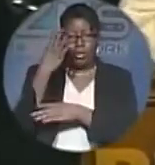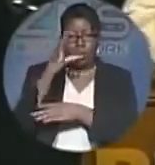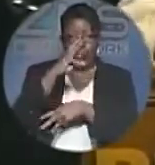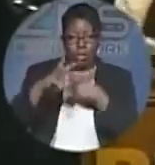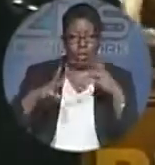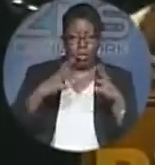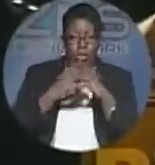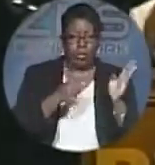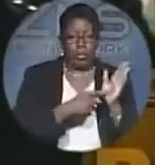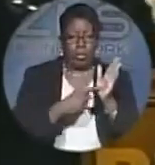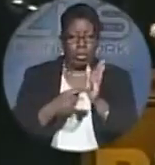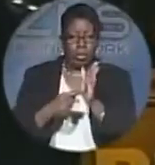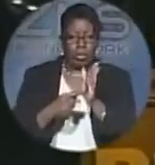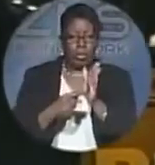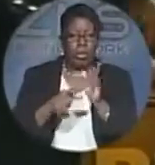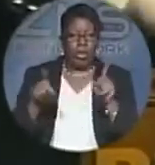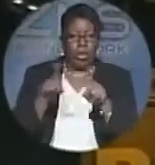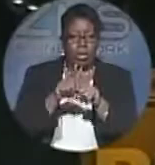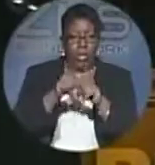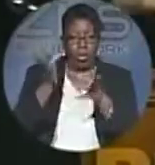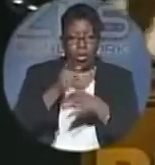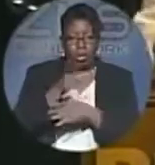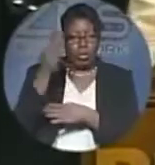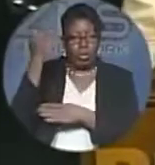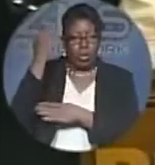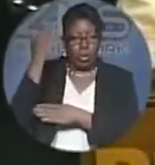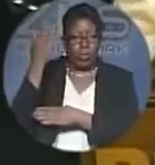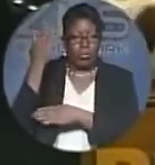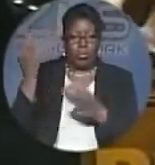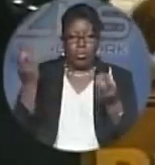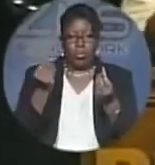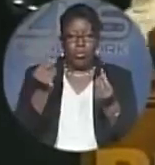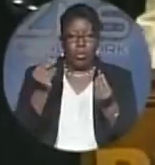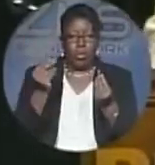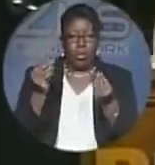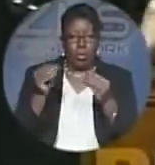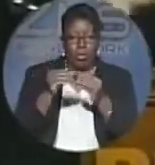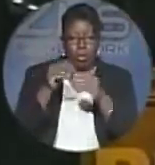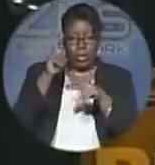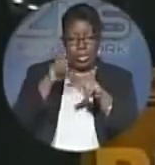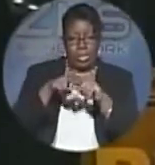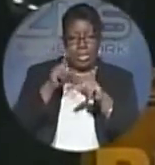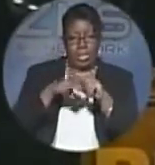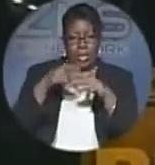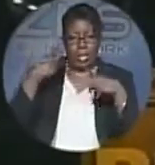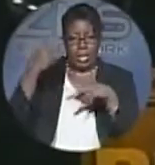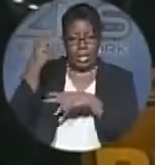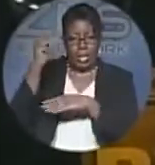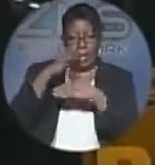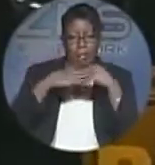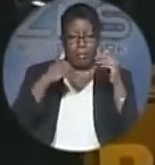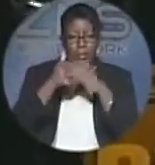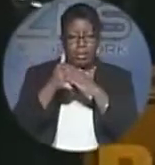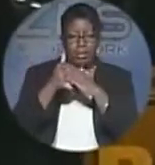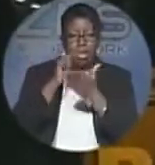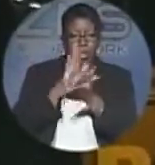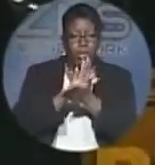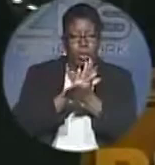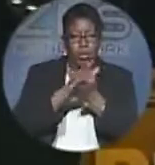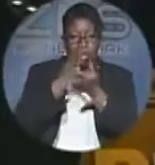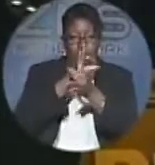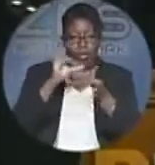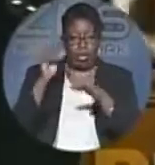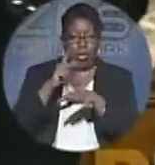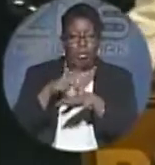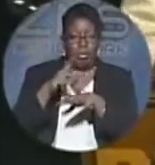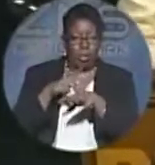And I want you to know that no longer will we sit down and let them build schools in Freeport and